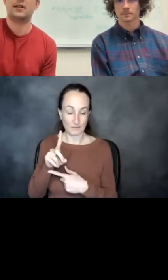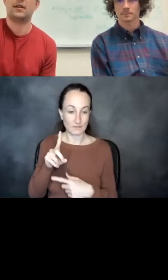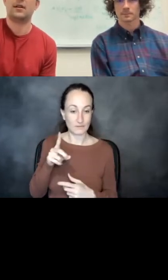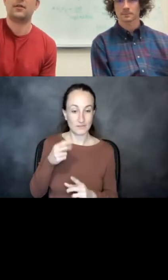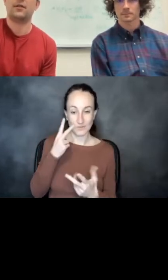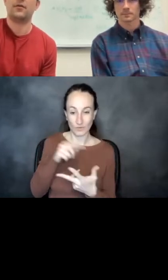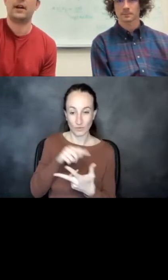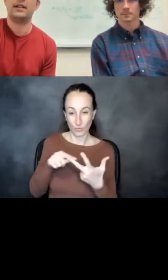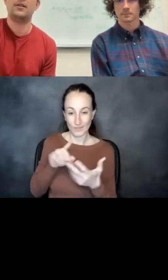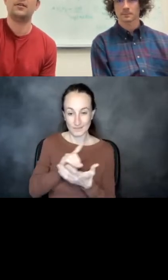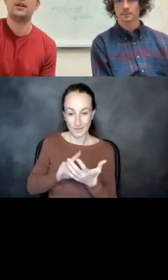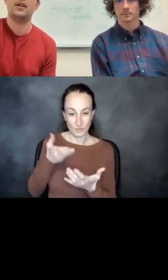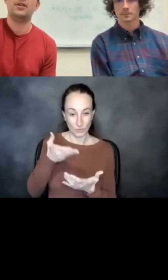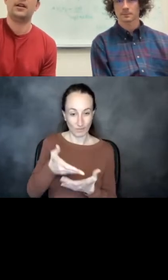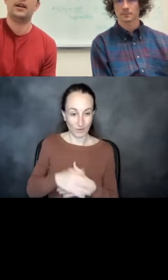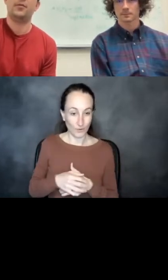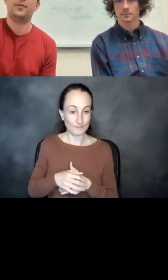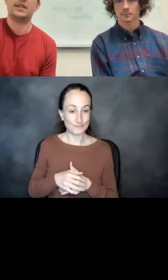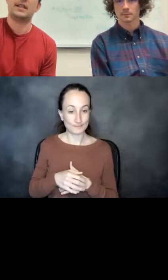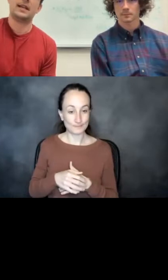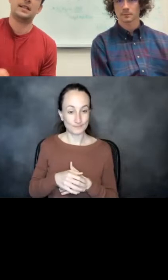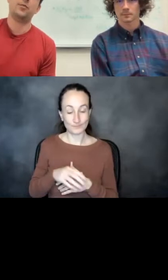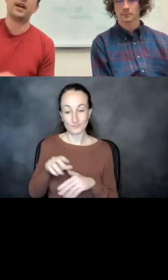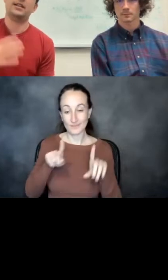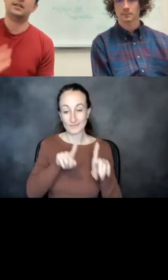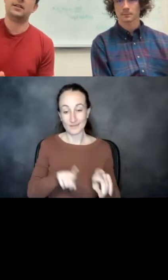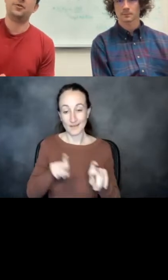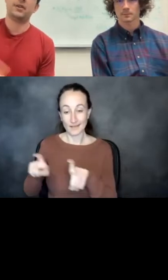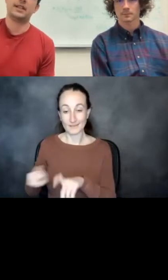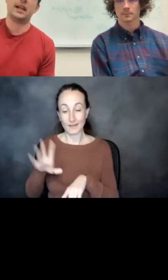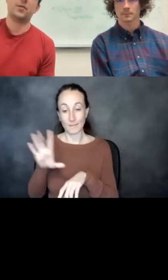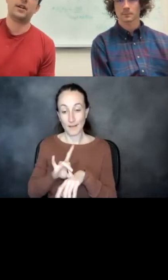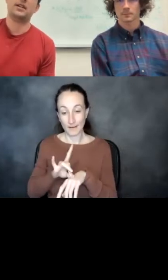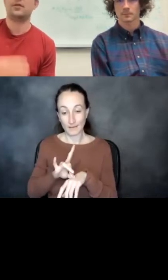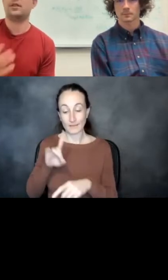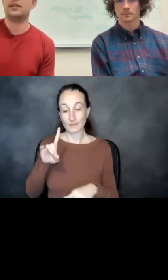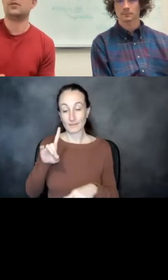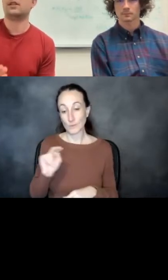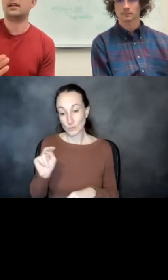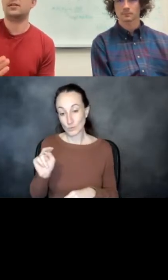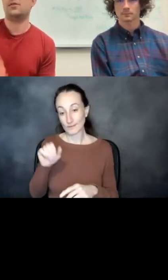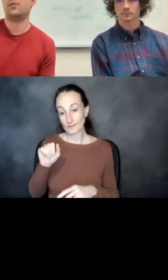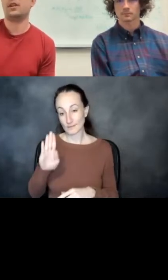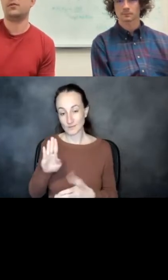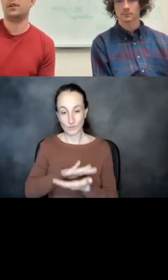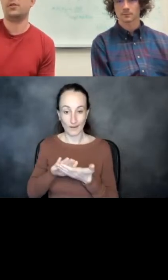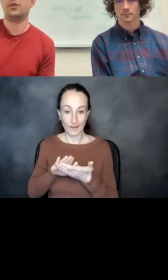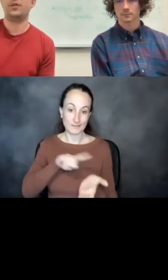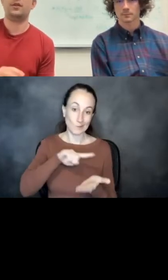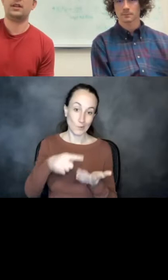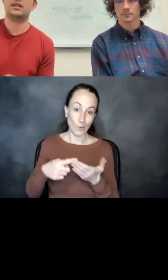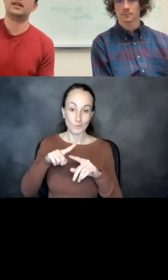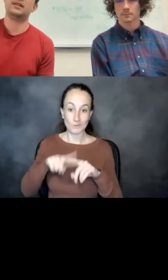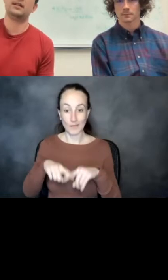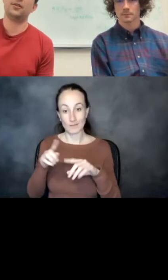are right here. This is assaying binding to the neutralizing antibody. And so you can see there's a nice dose dependent relationship